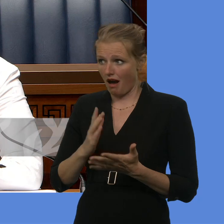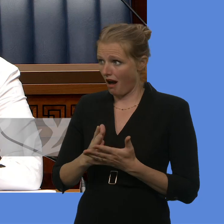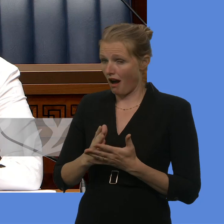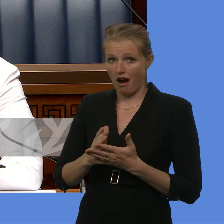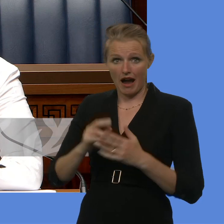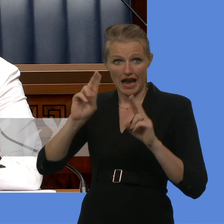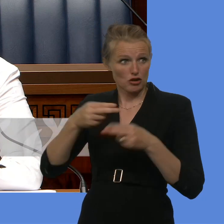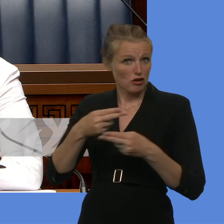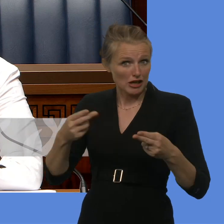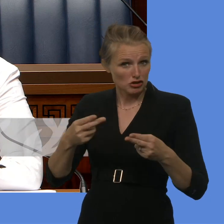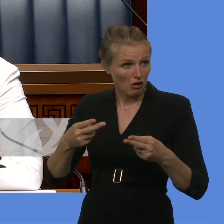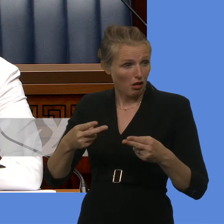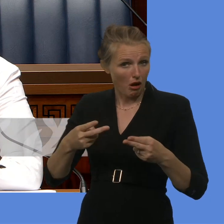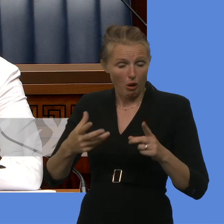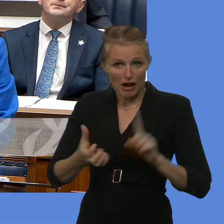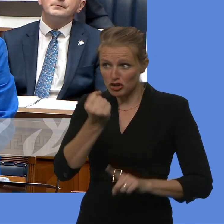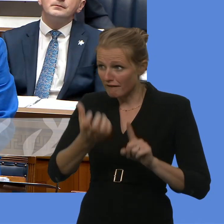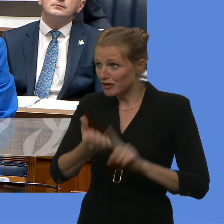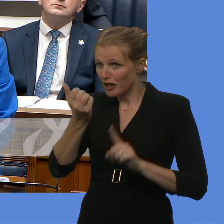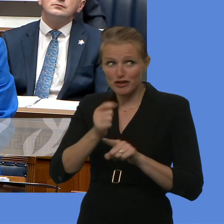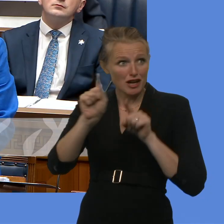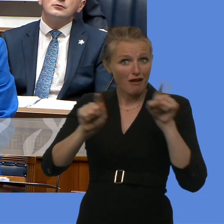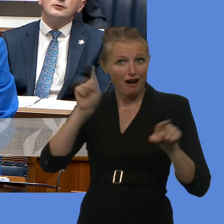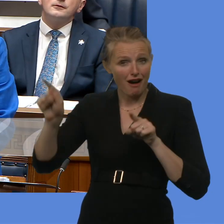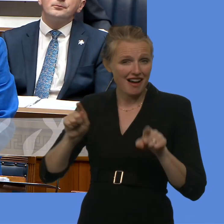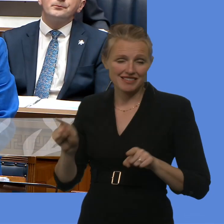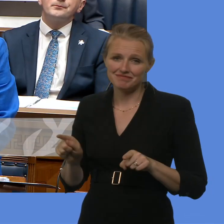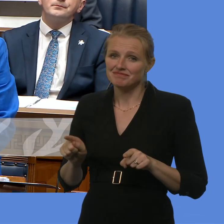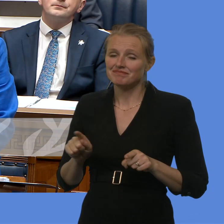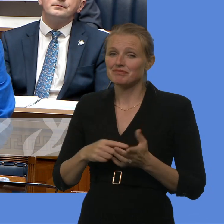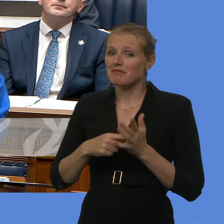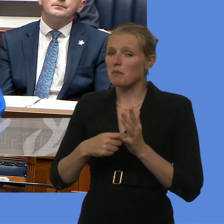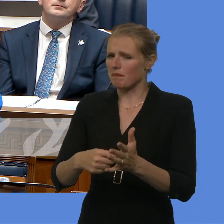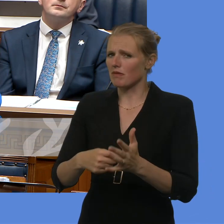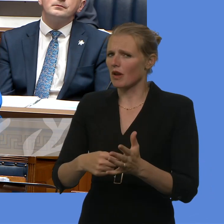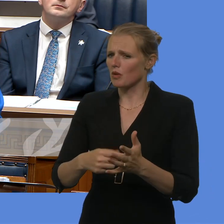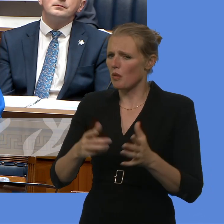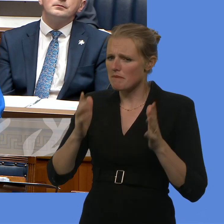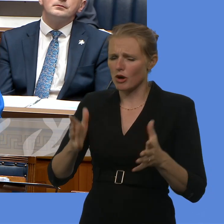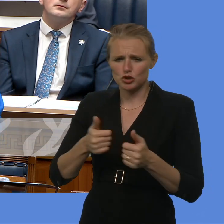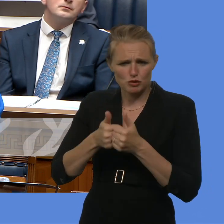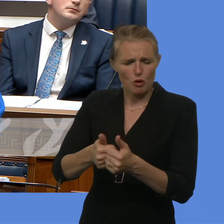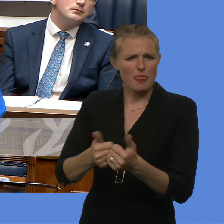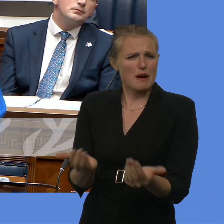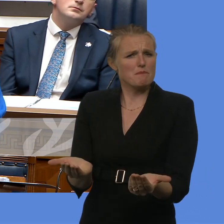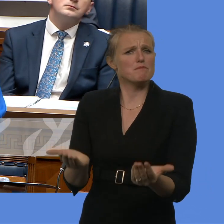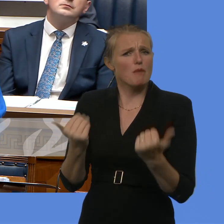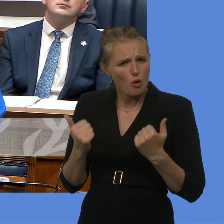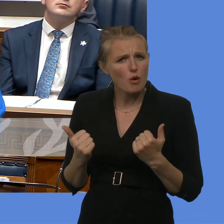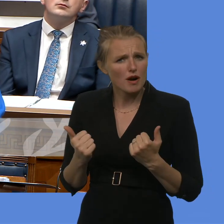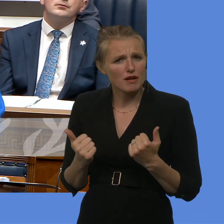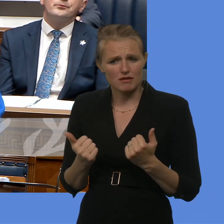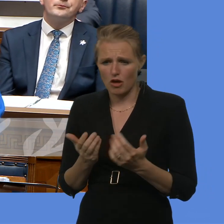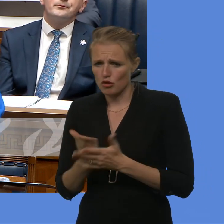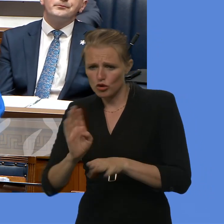international stage. It does drive us to say that we must do even more to support them, not least in relation to their